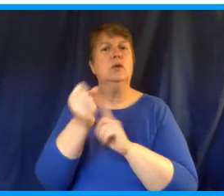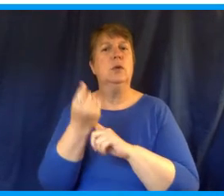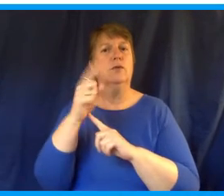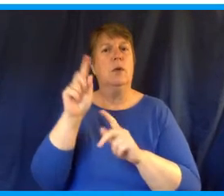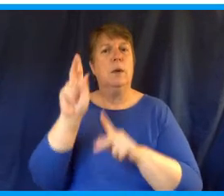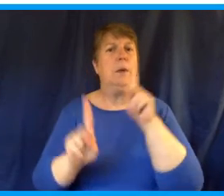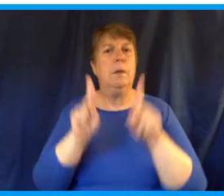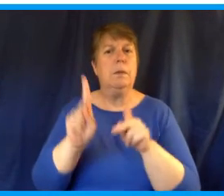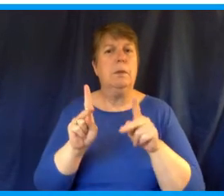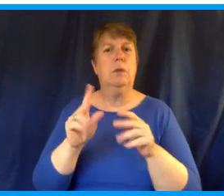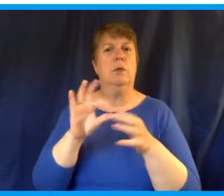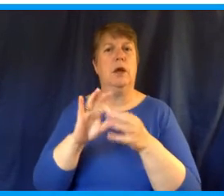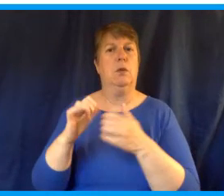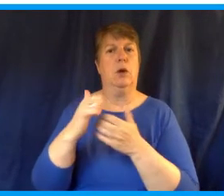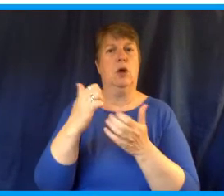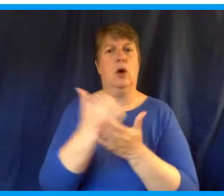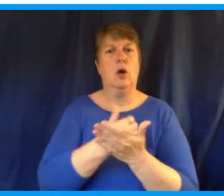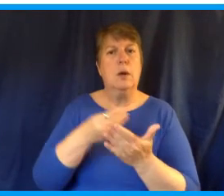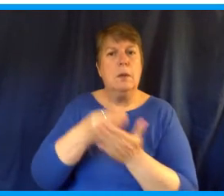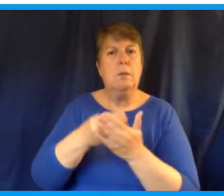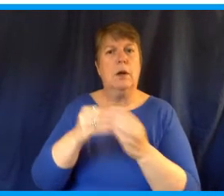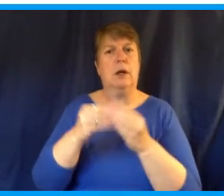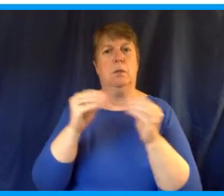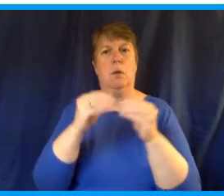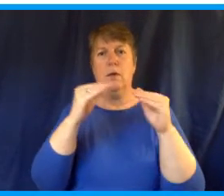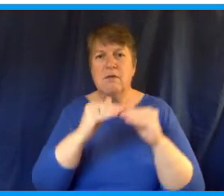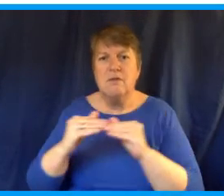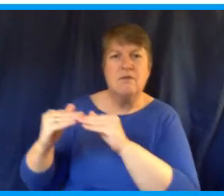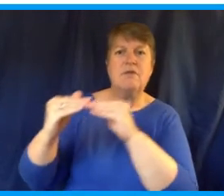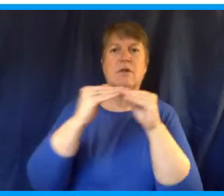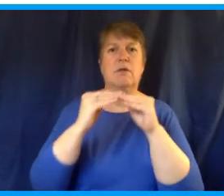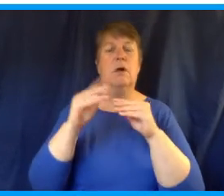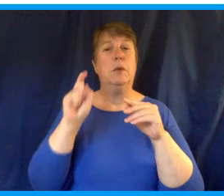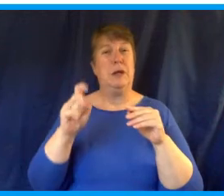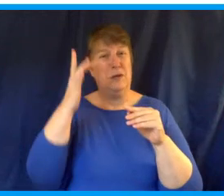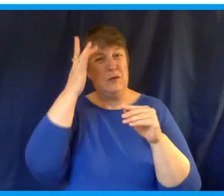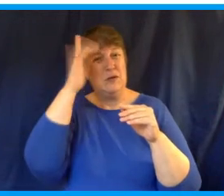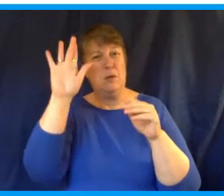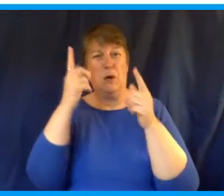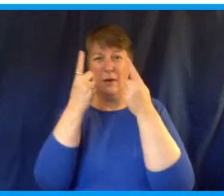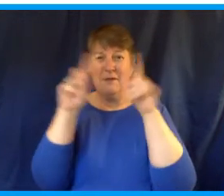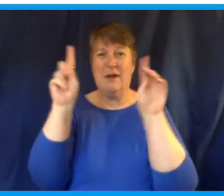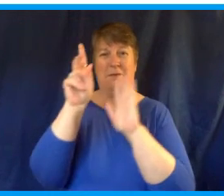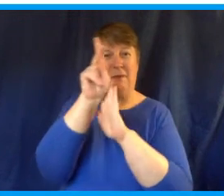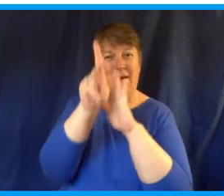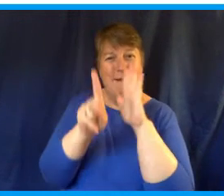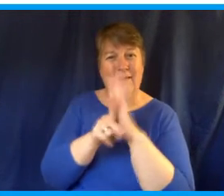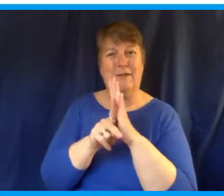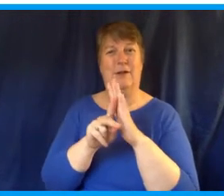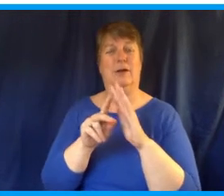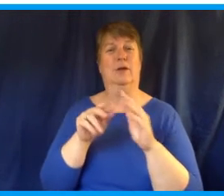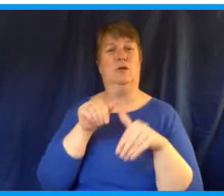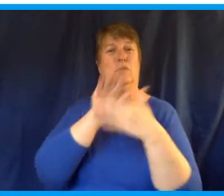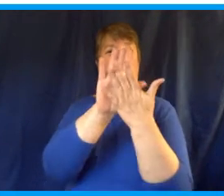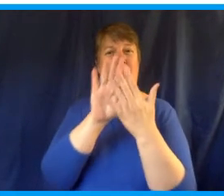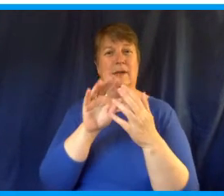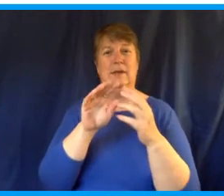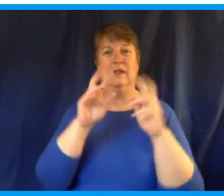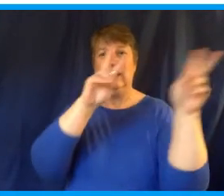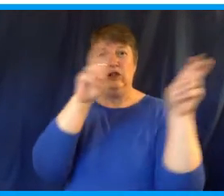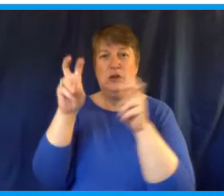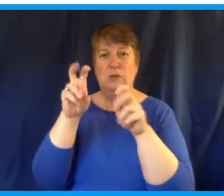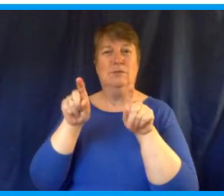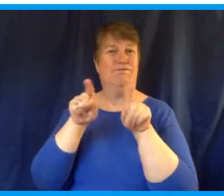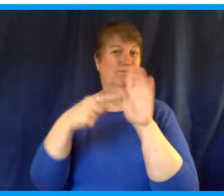works for everybody, and come together with smart, effective policies to tackle our biggest challenges like climate change.